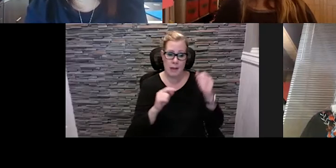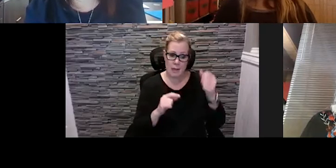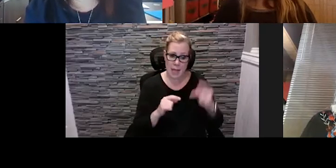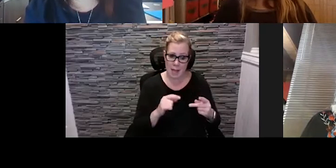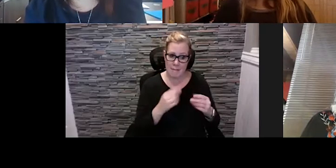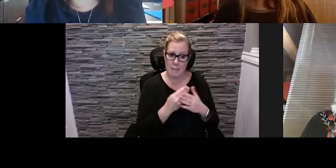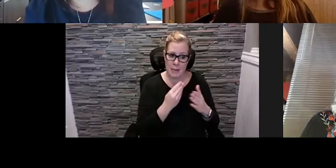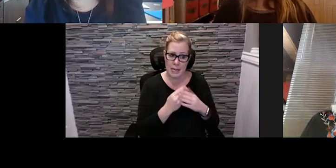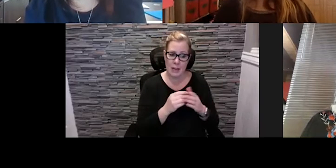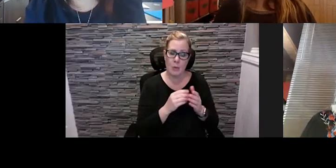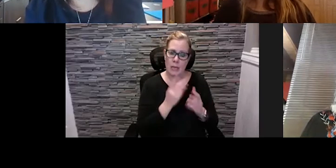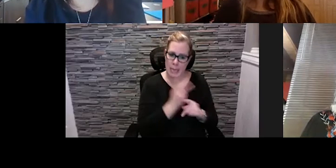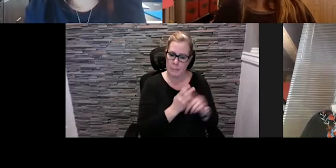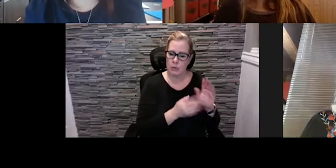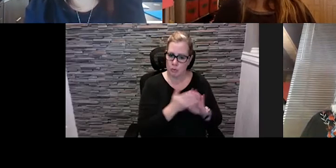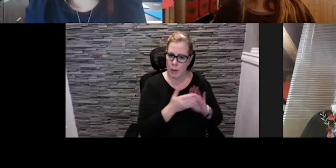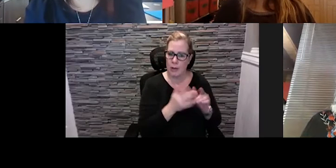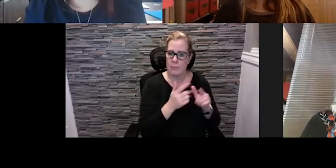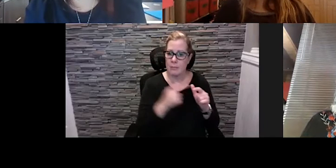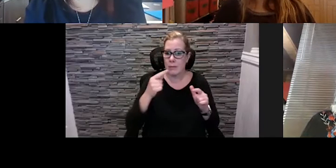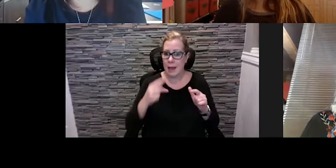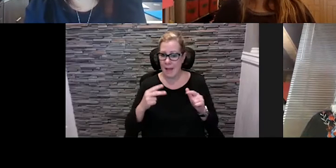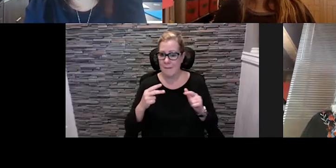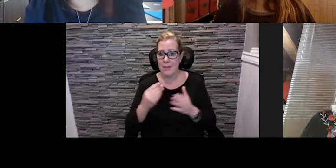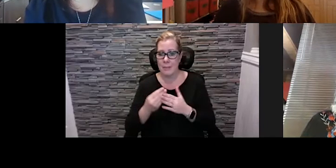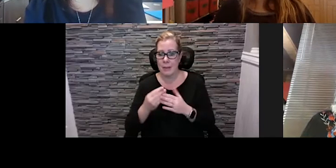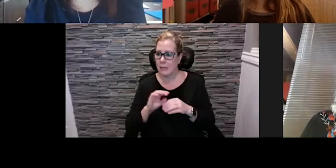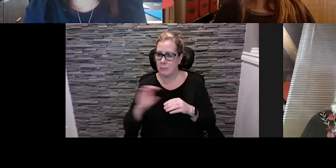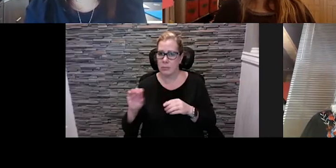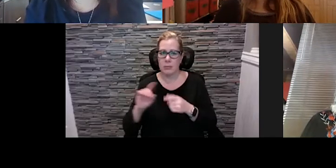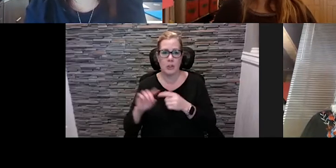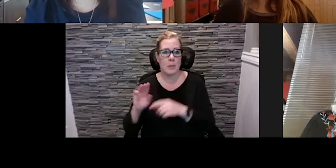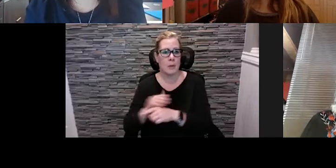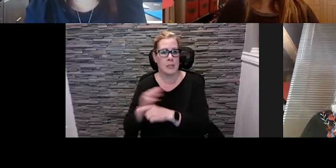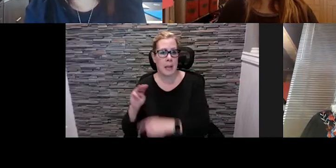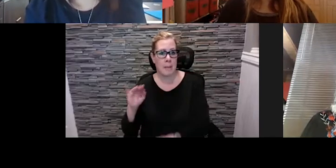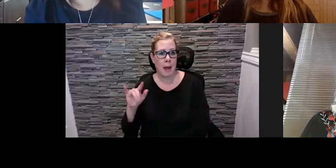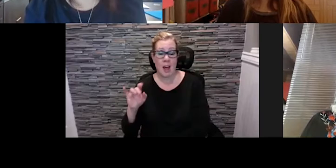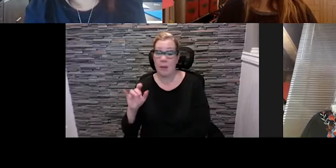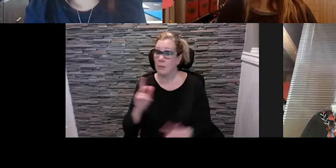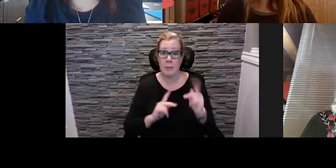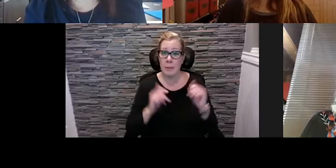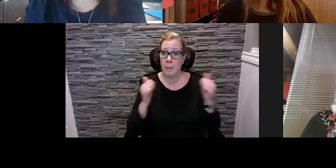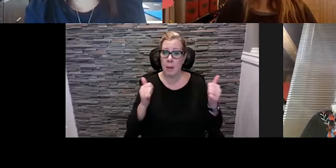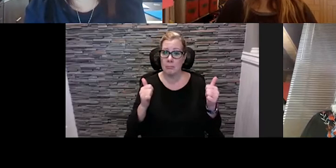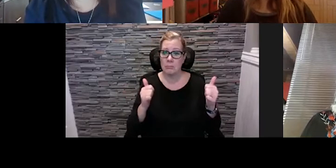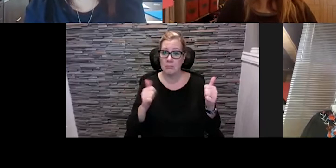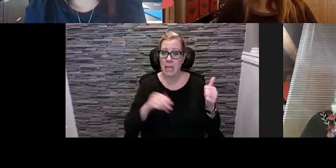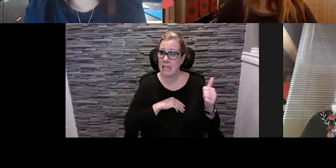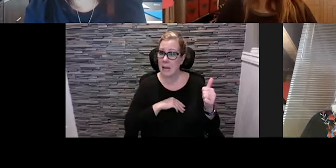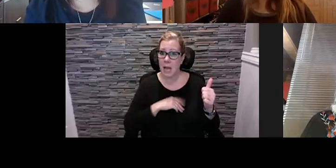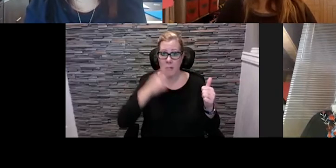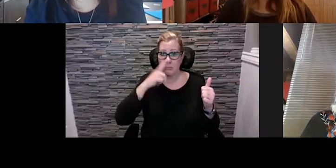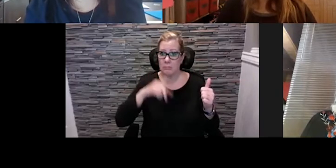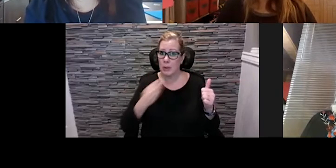keeping the rest to run our event and pay our staffs and suppliers and so surprisingly people really engaged in that and they didn't mind giving